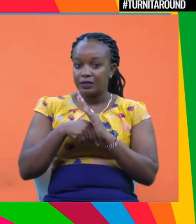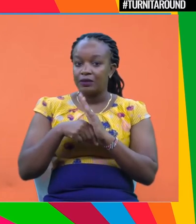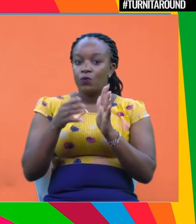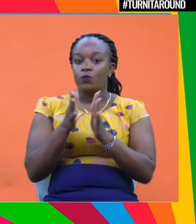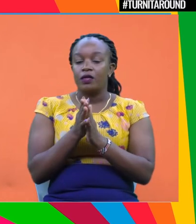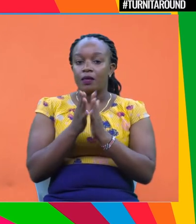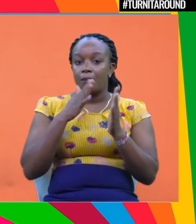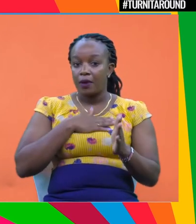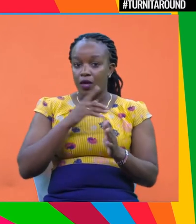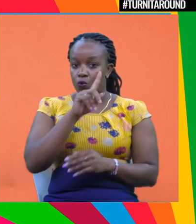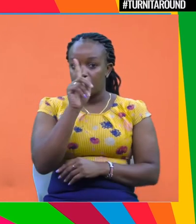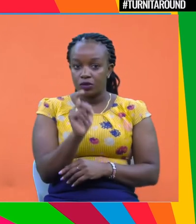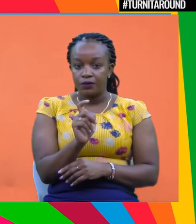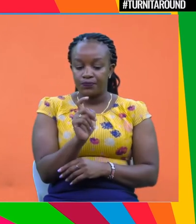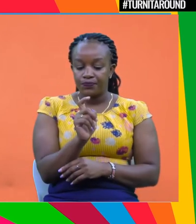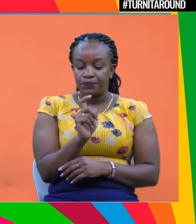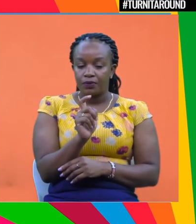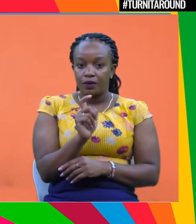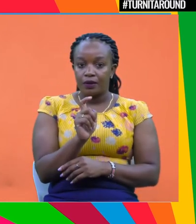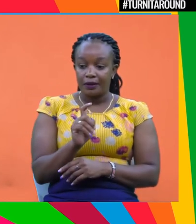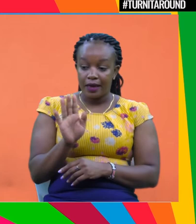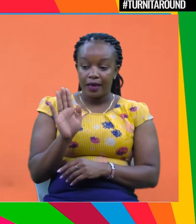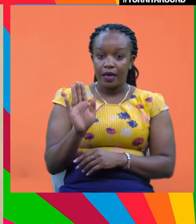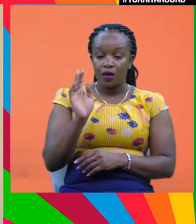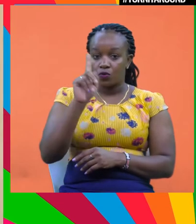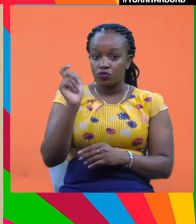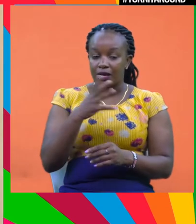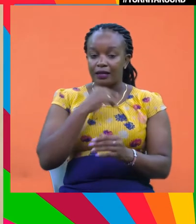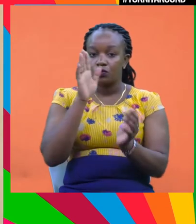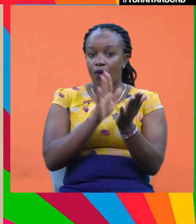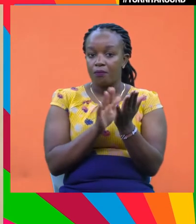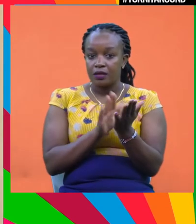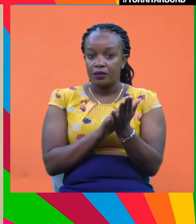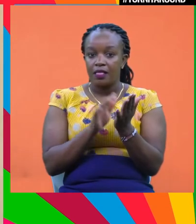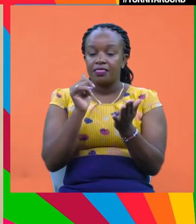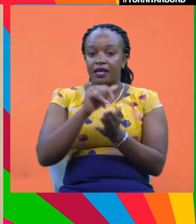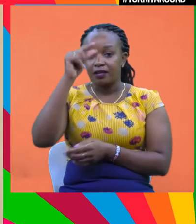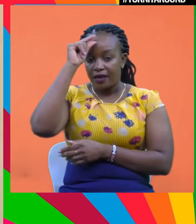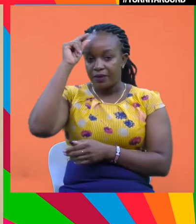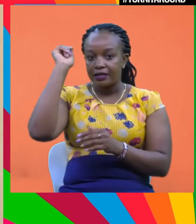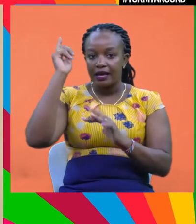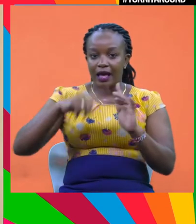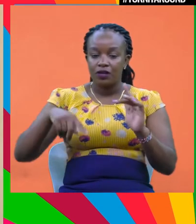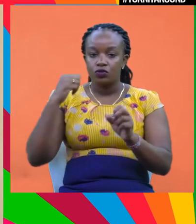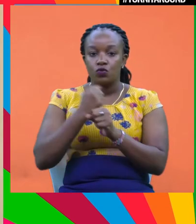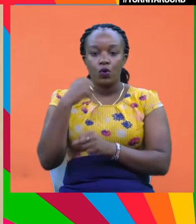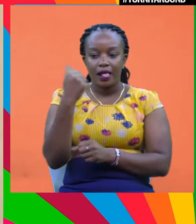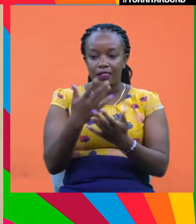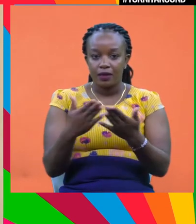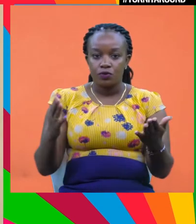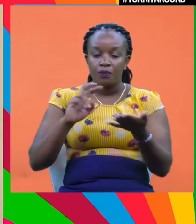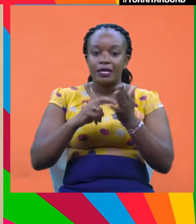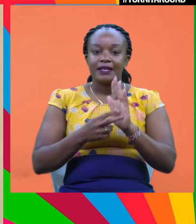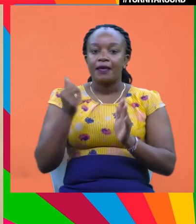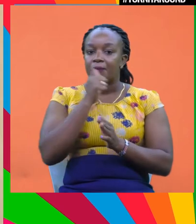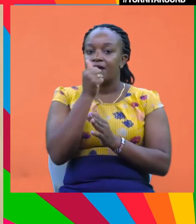question. And the how question, there are comments that, you the government can't do everything. So the private sector needs to